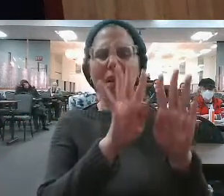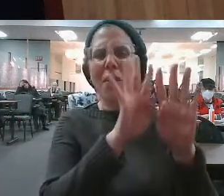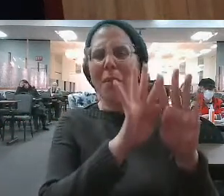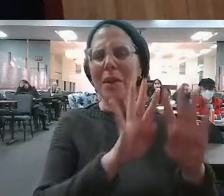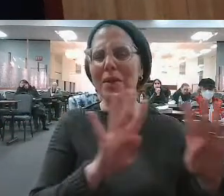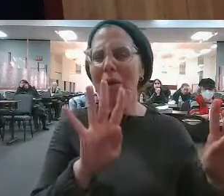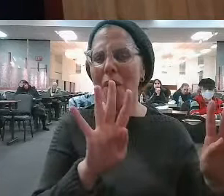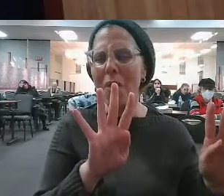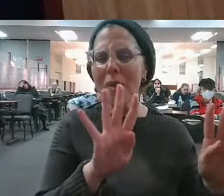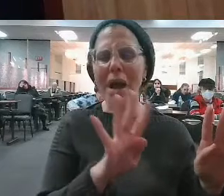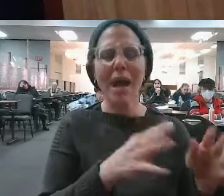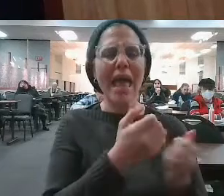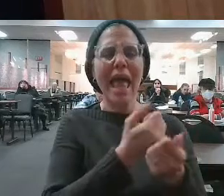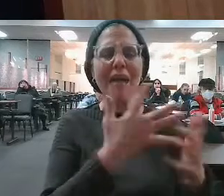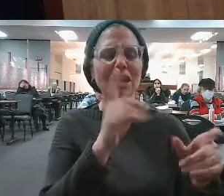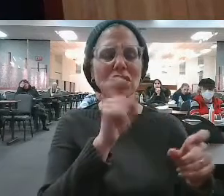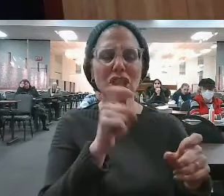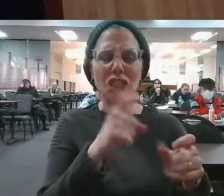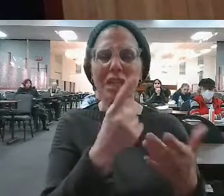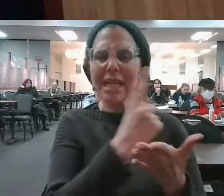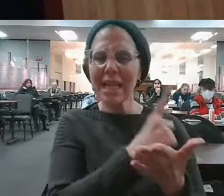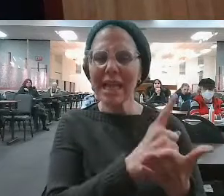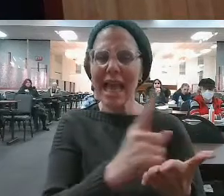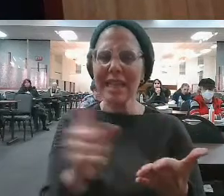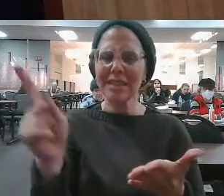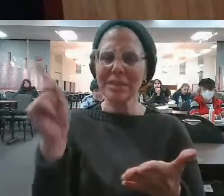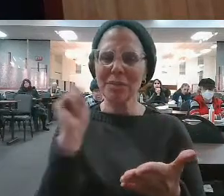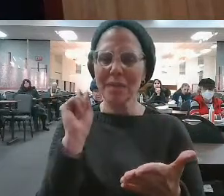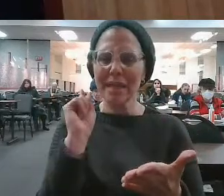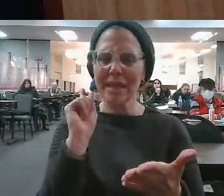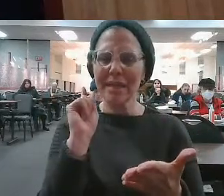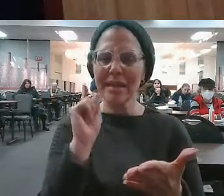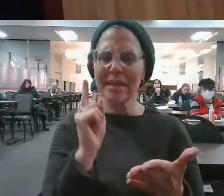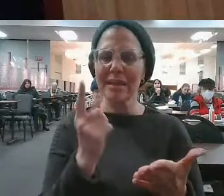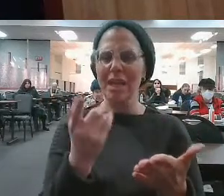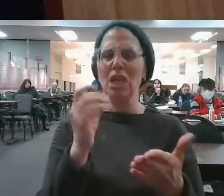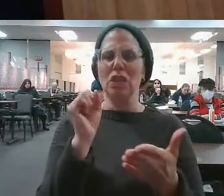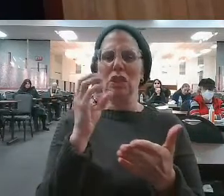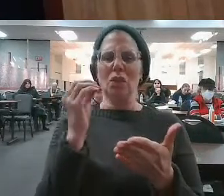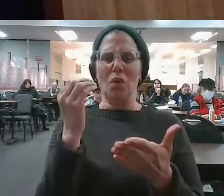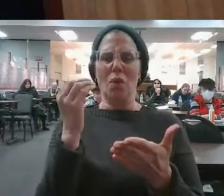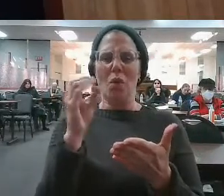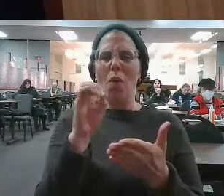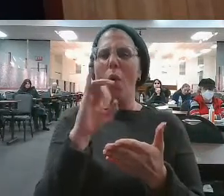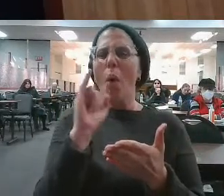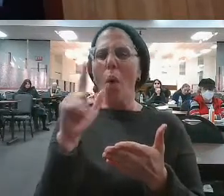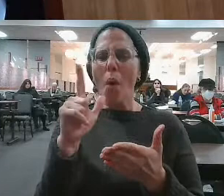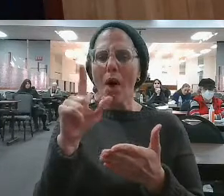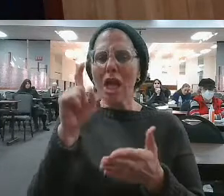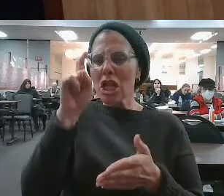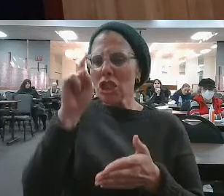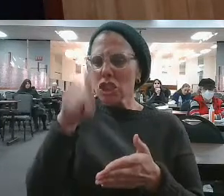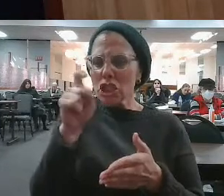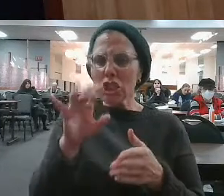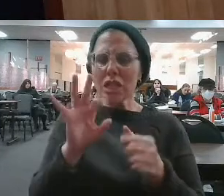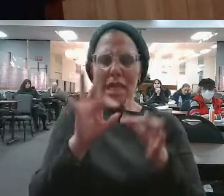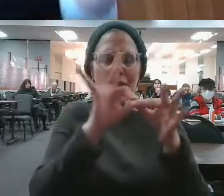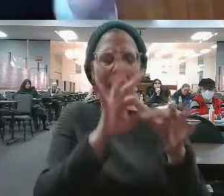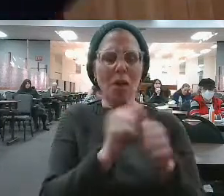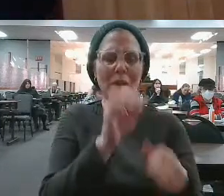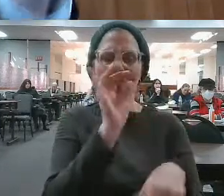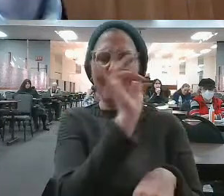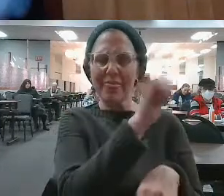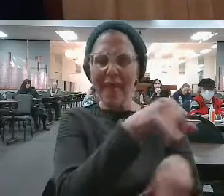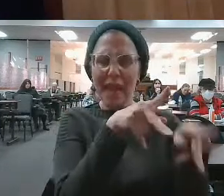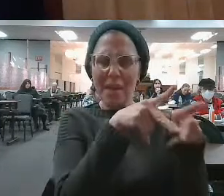menorah's not here. The menorah's in Parshis Truma. So wouldn't it make sense to place the commandment regarding the oil together with the